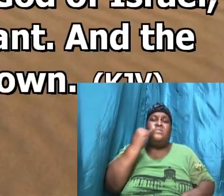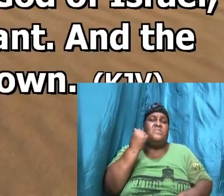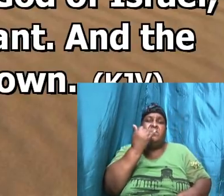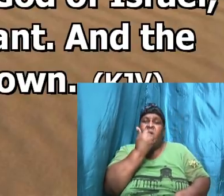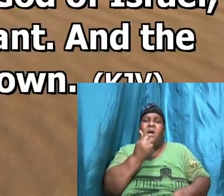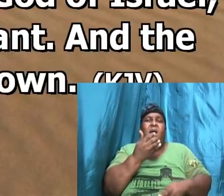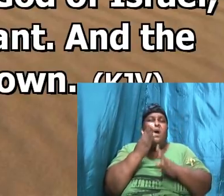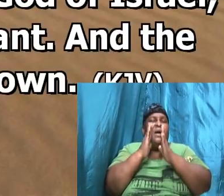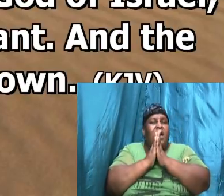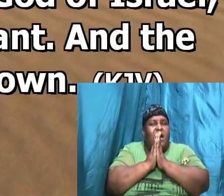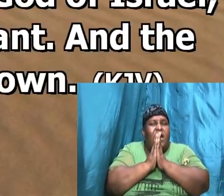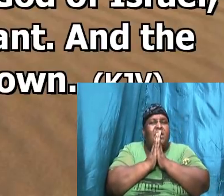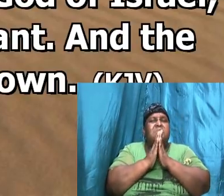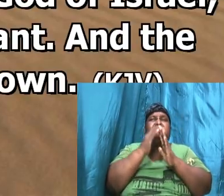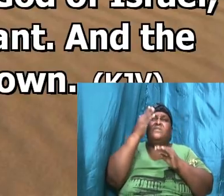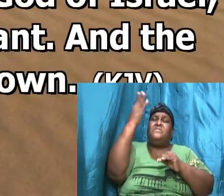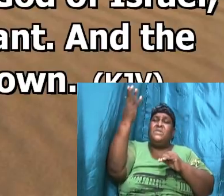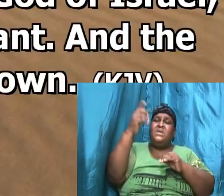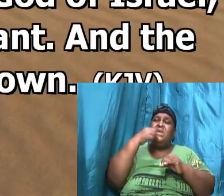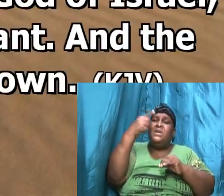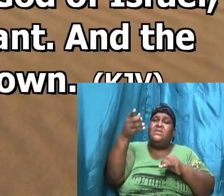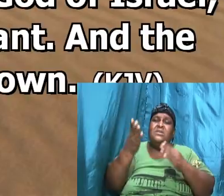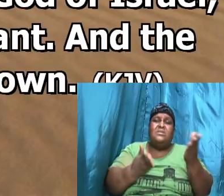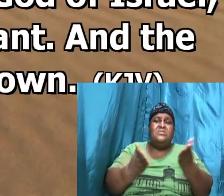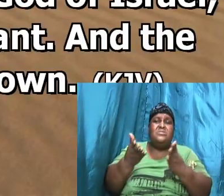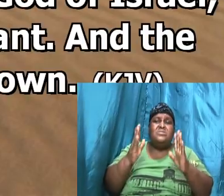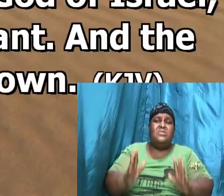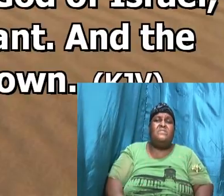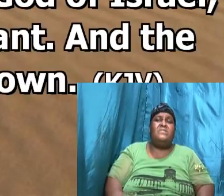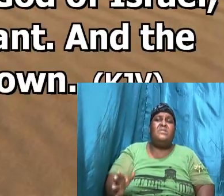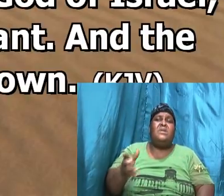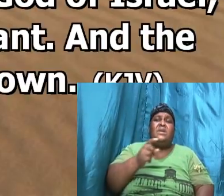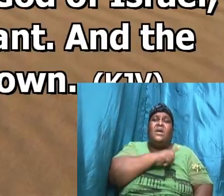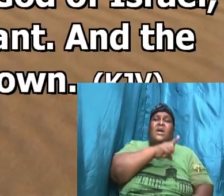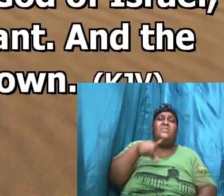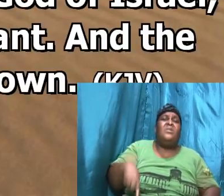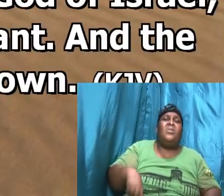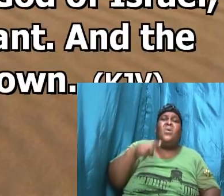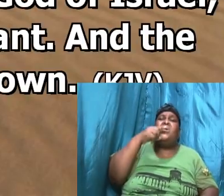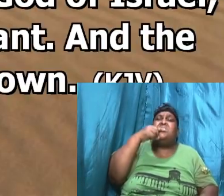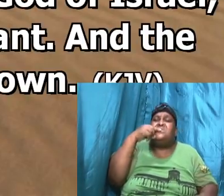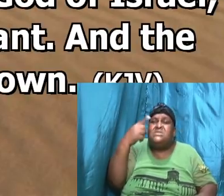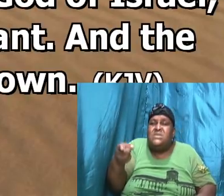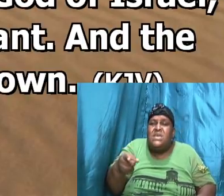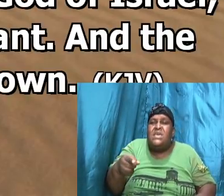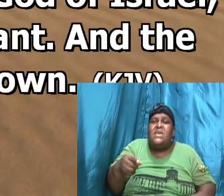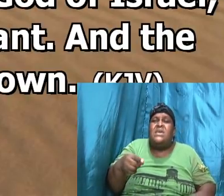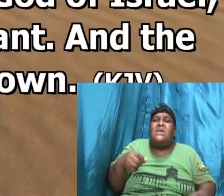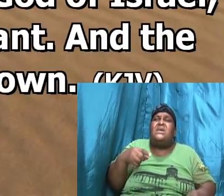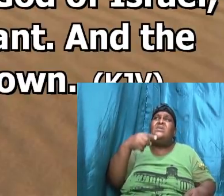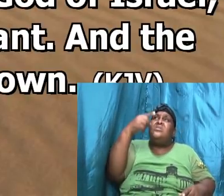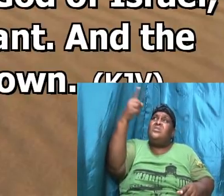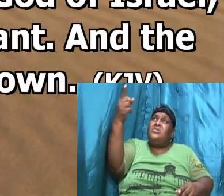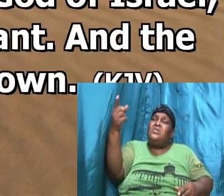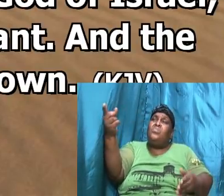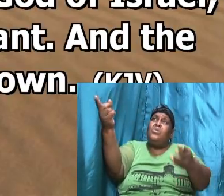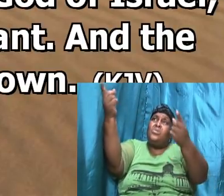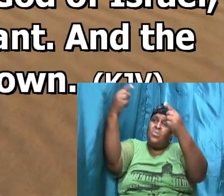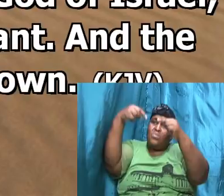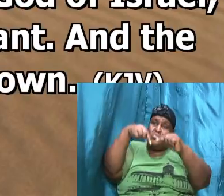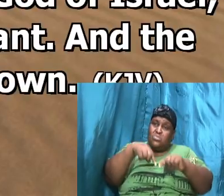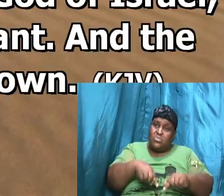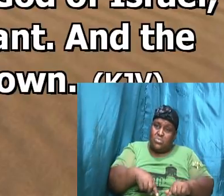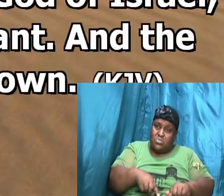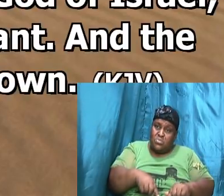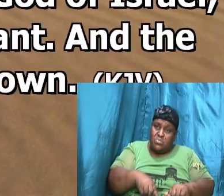tell thy servant and the Lord said he will come down you know what David oh one